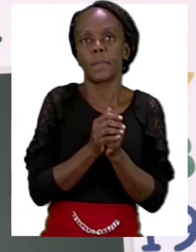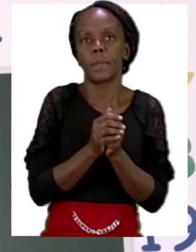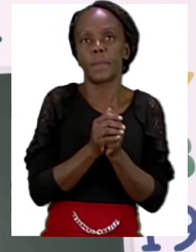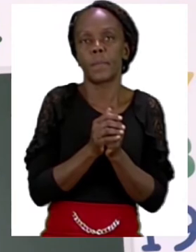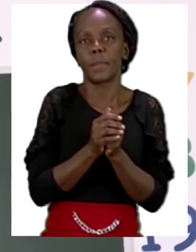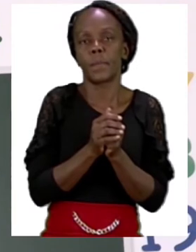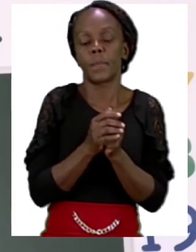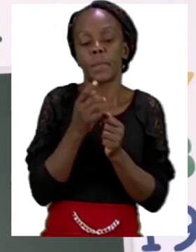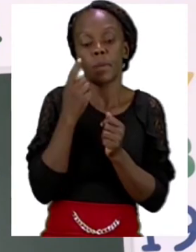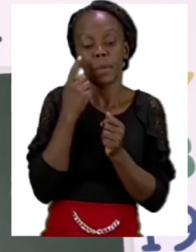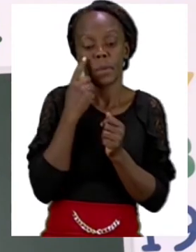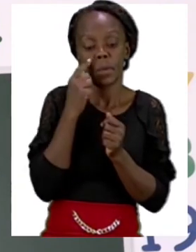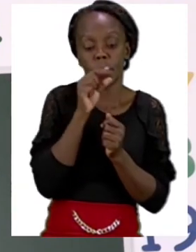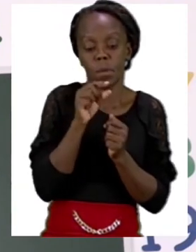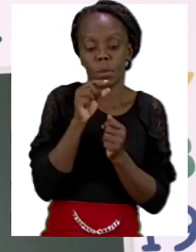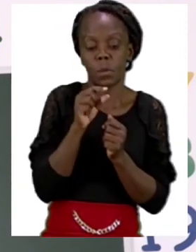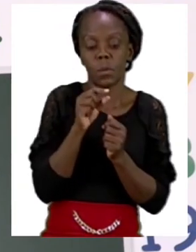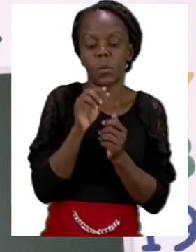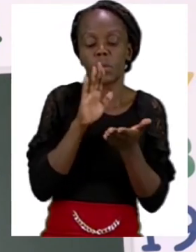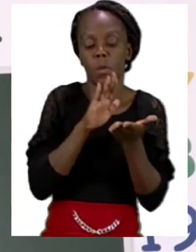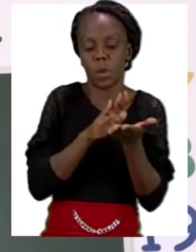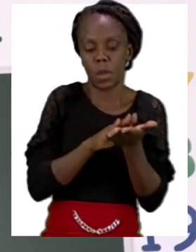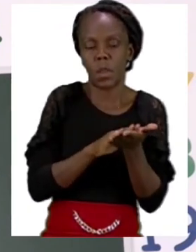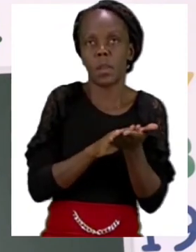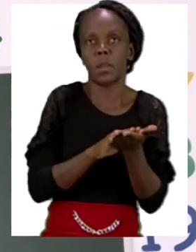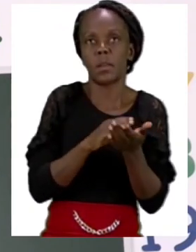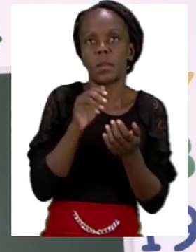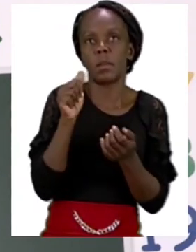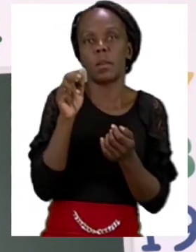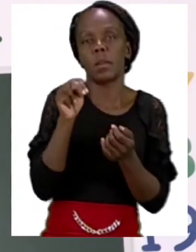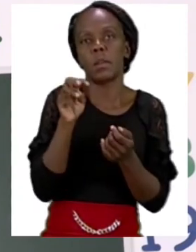sight word in this sentence is the word and.